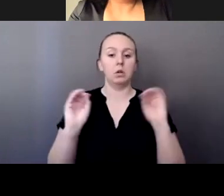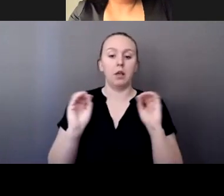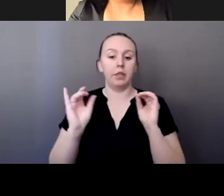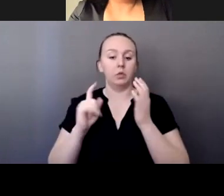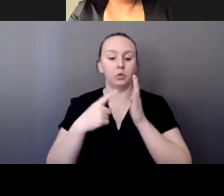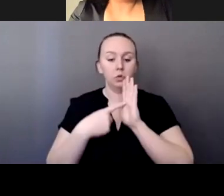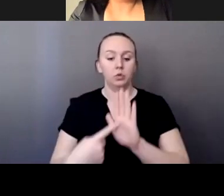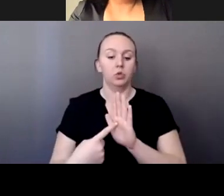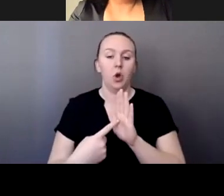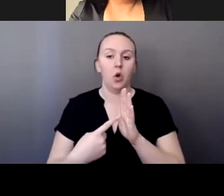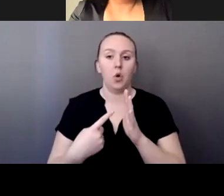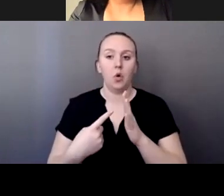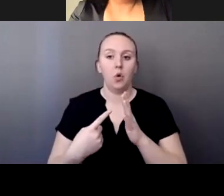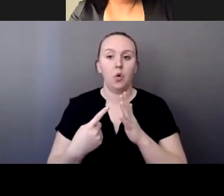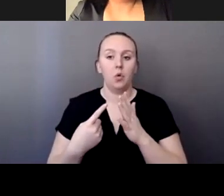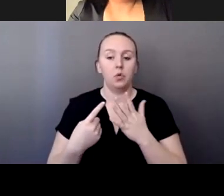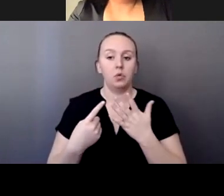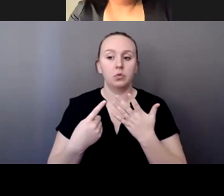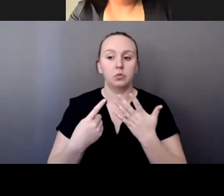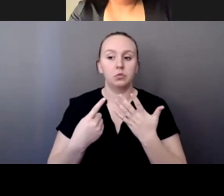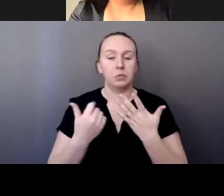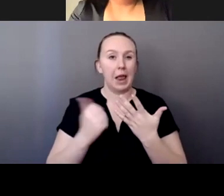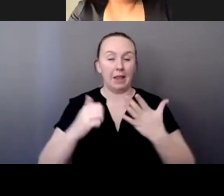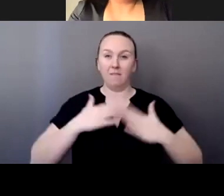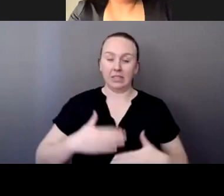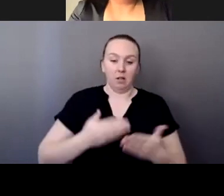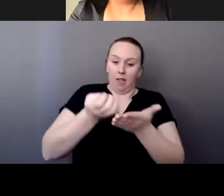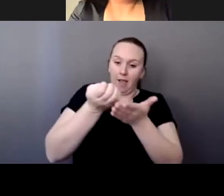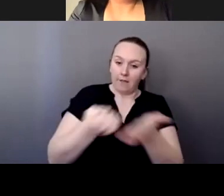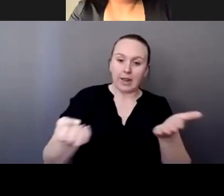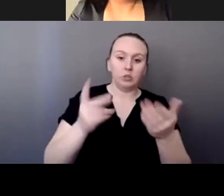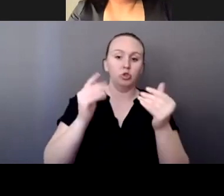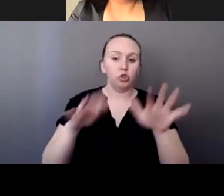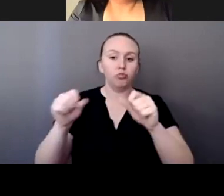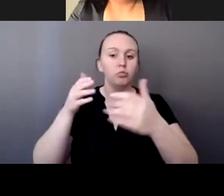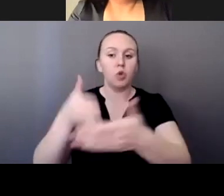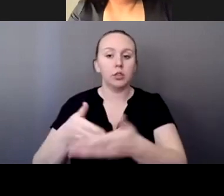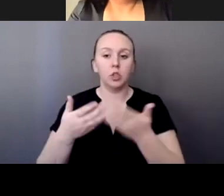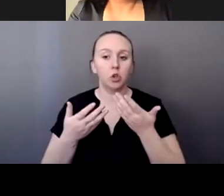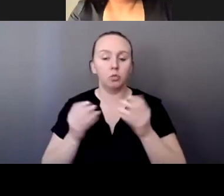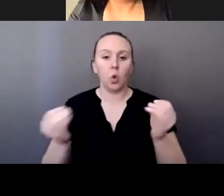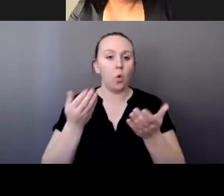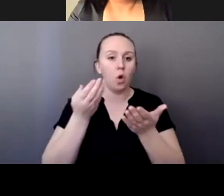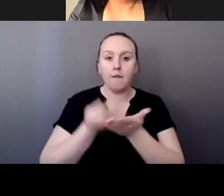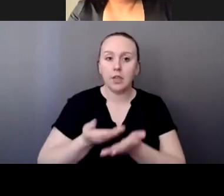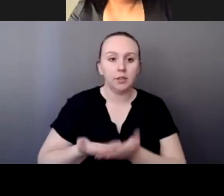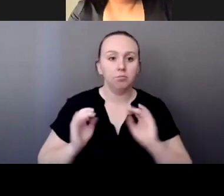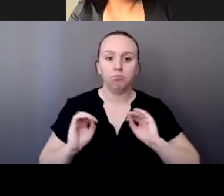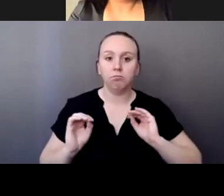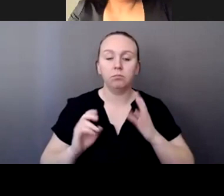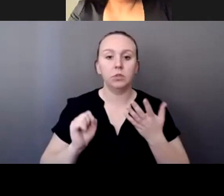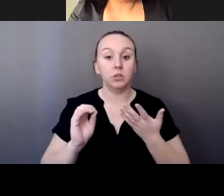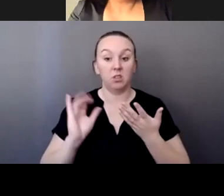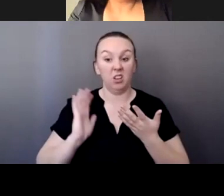anything physical to prosecute. There was no evidence. So, so at that